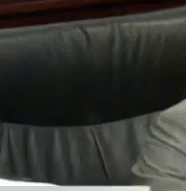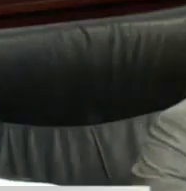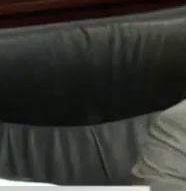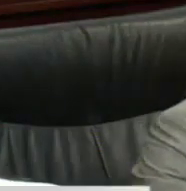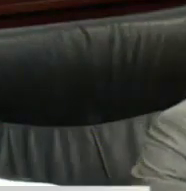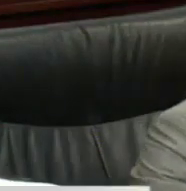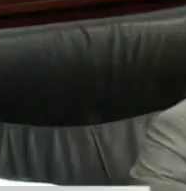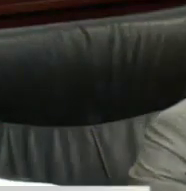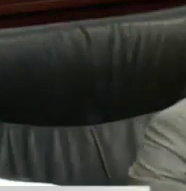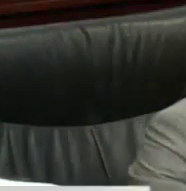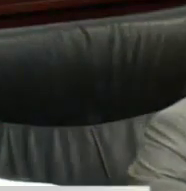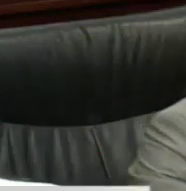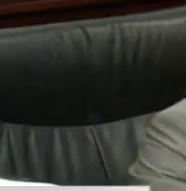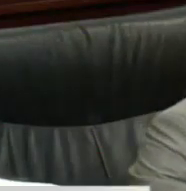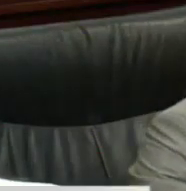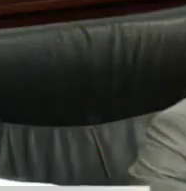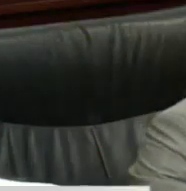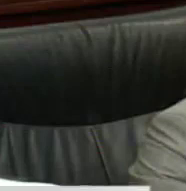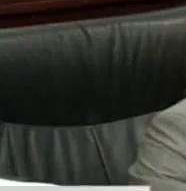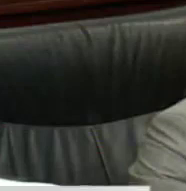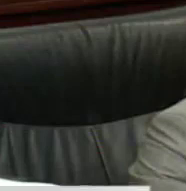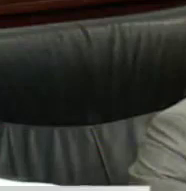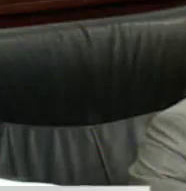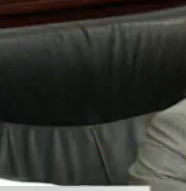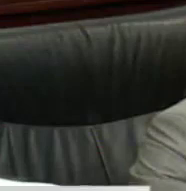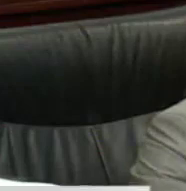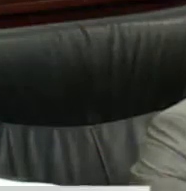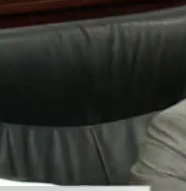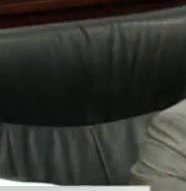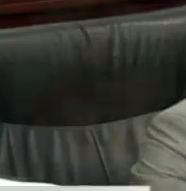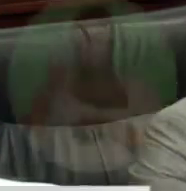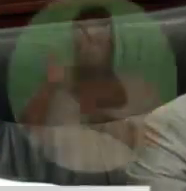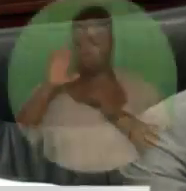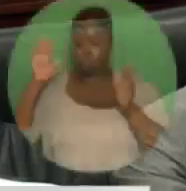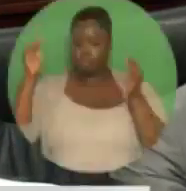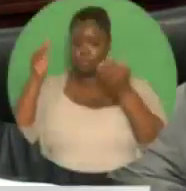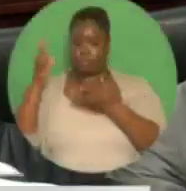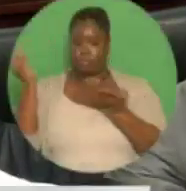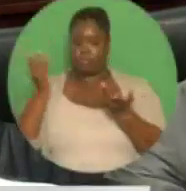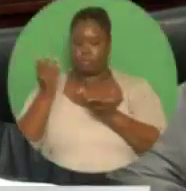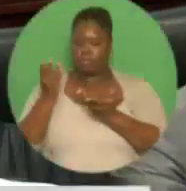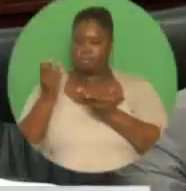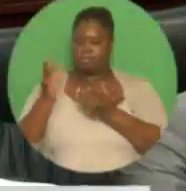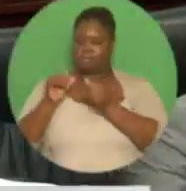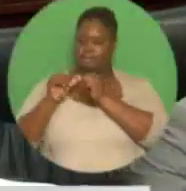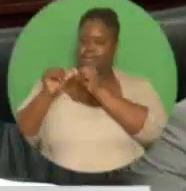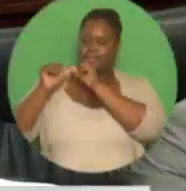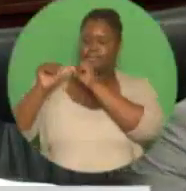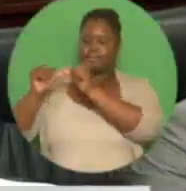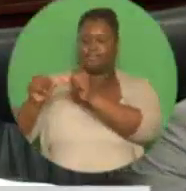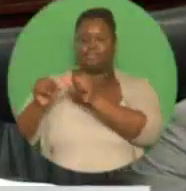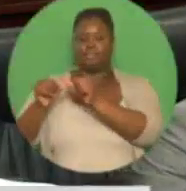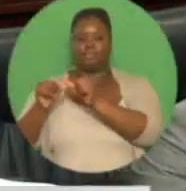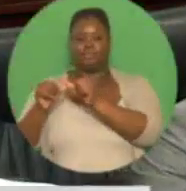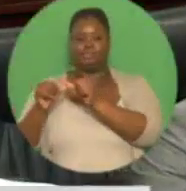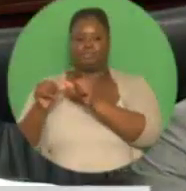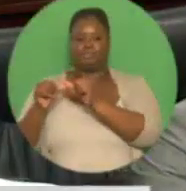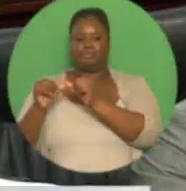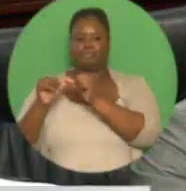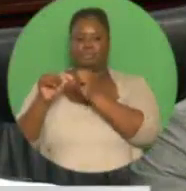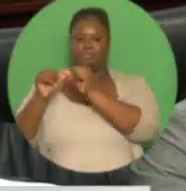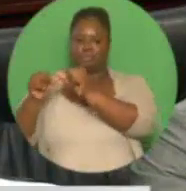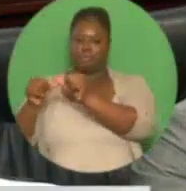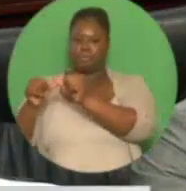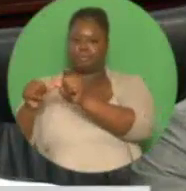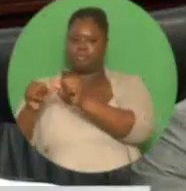tourism industry as we continue our drive towards sustainable economic development and diversification away from oil and gas.